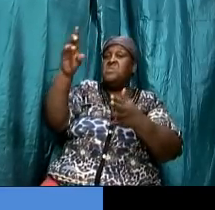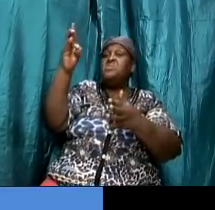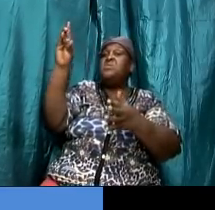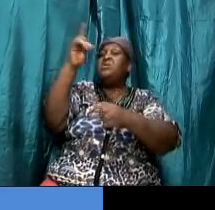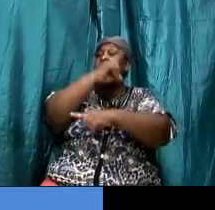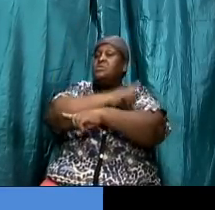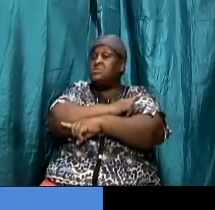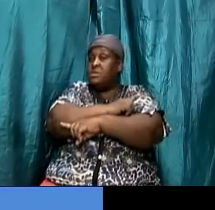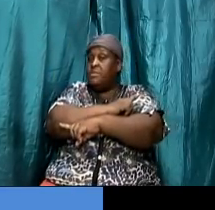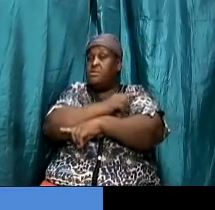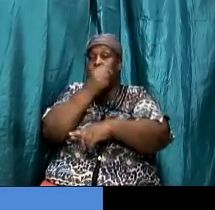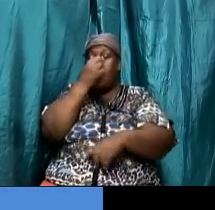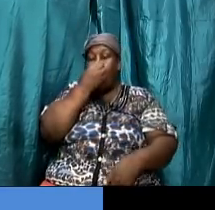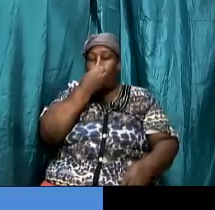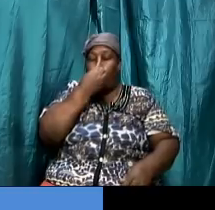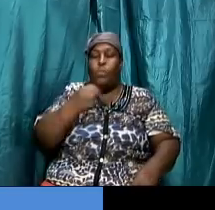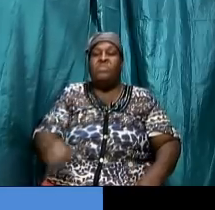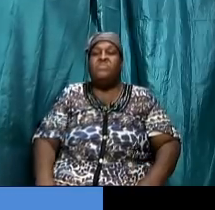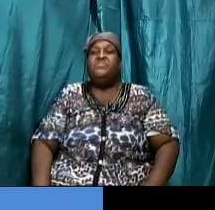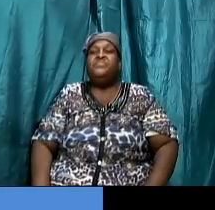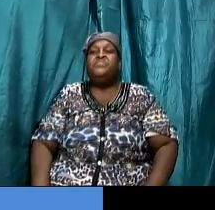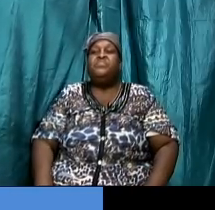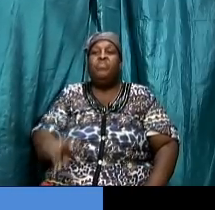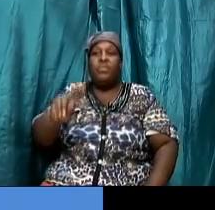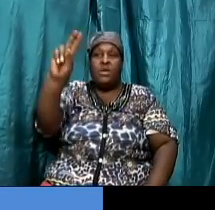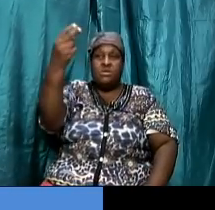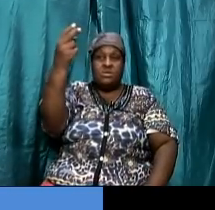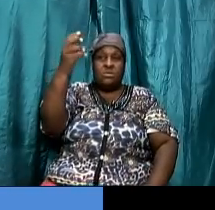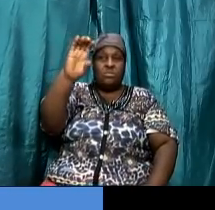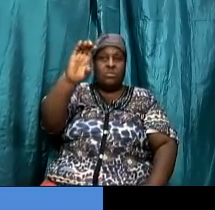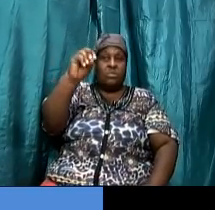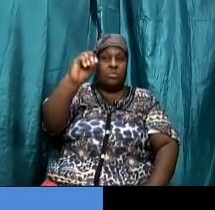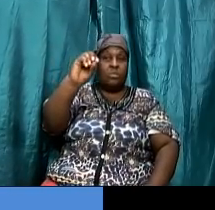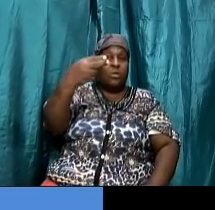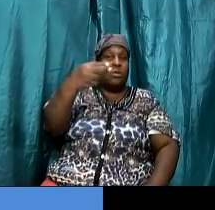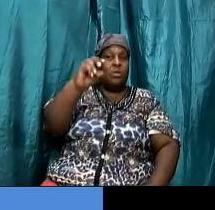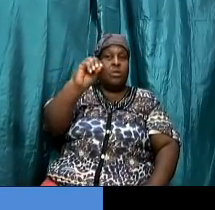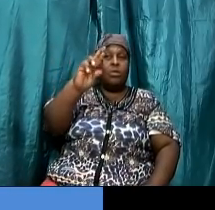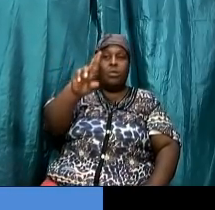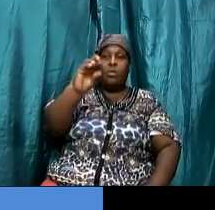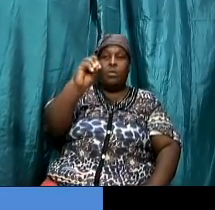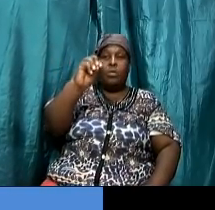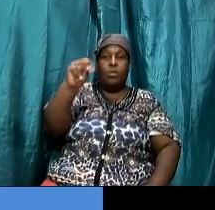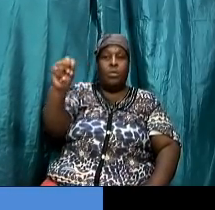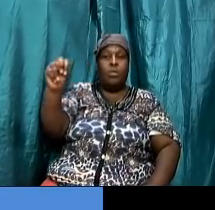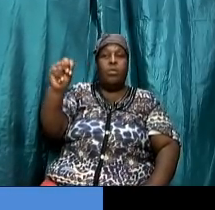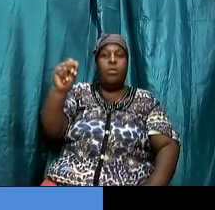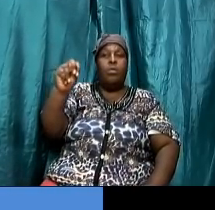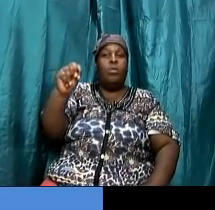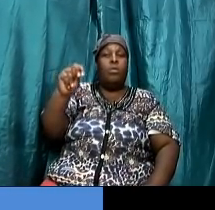example let me show you two in second chronicles chapter 31 and verse 3